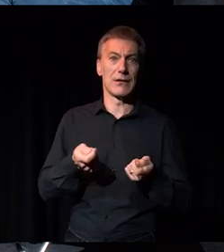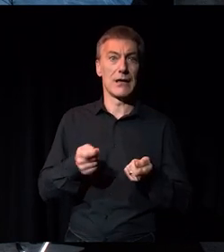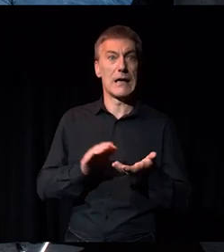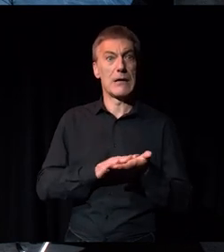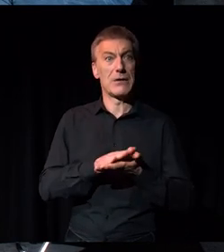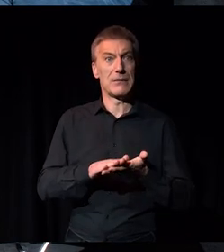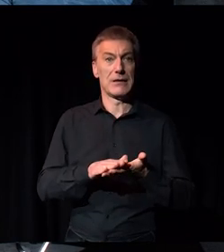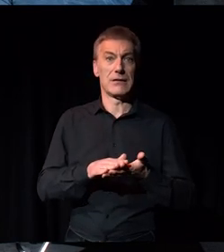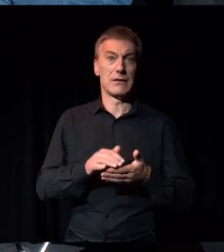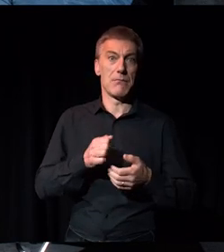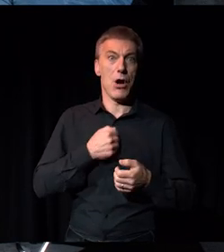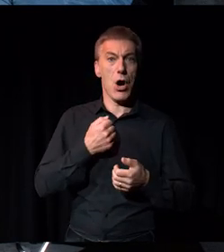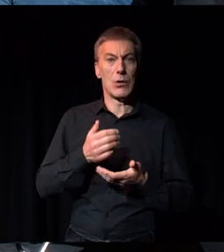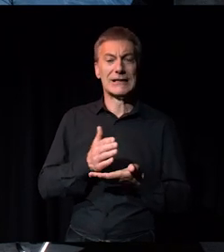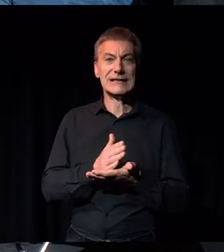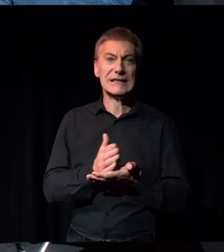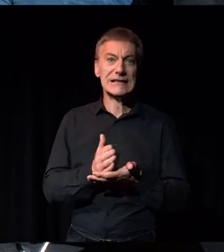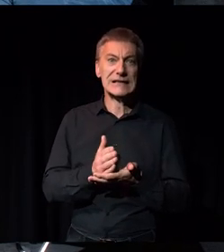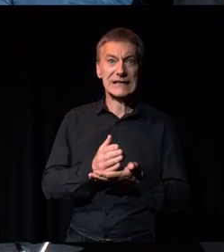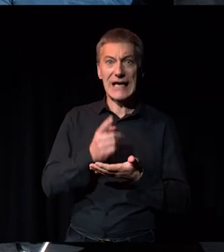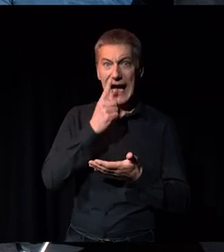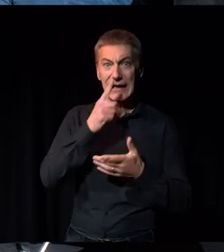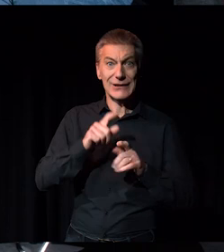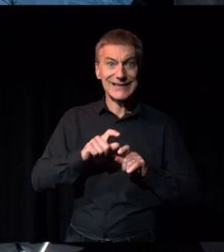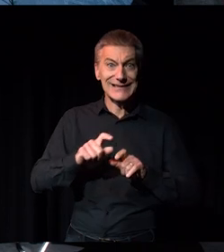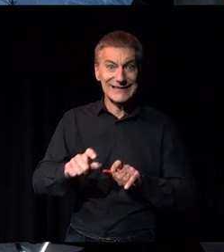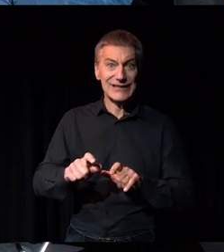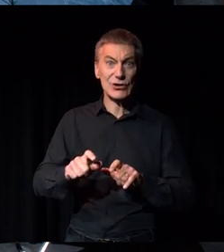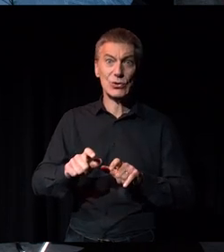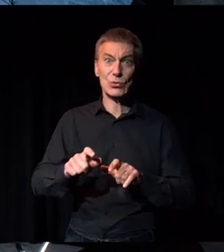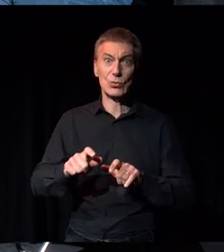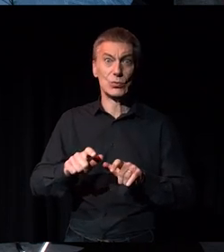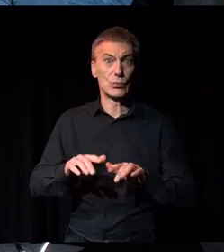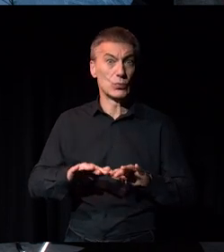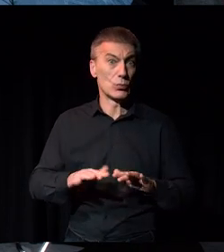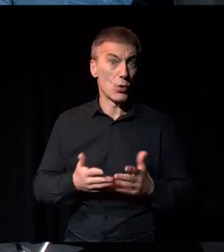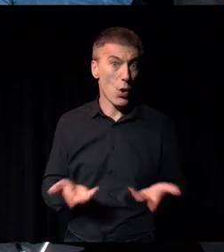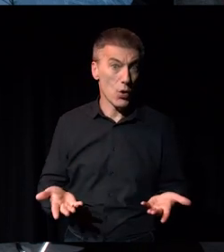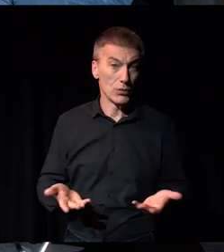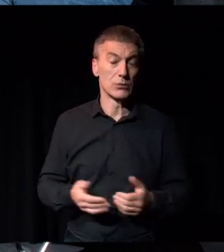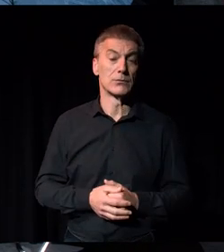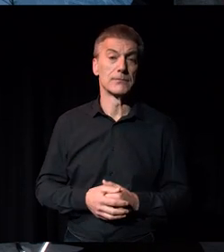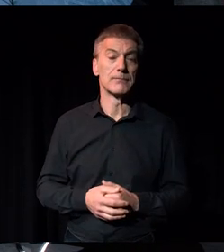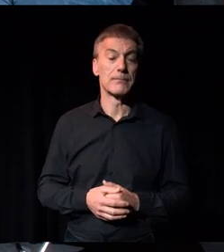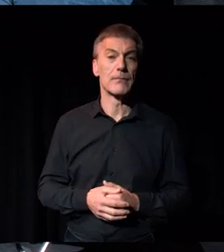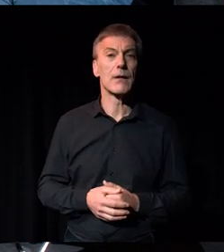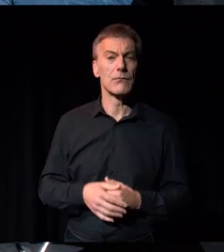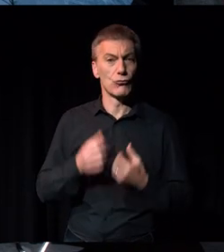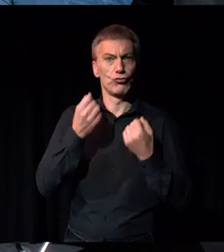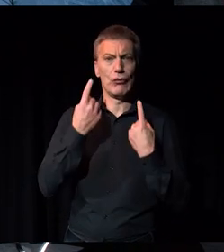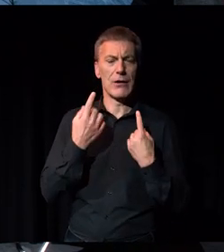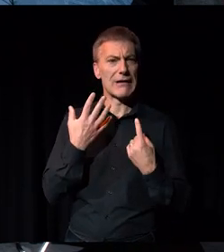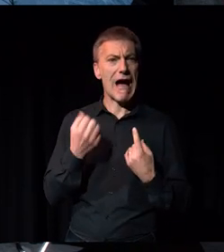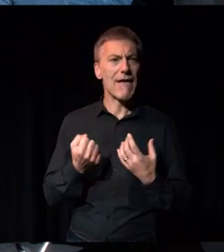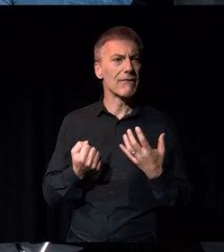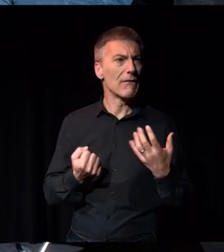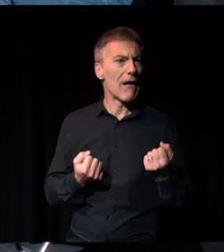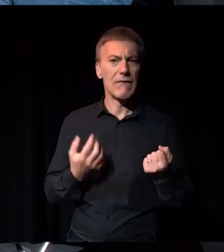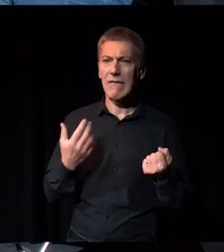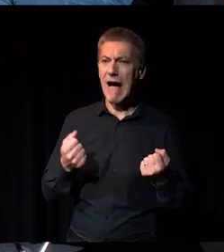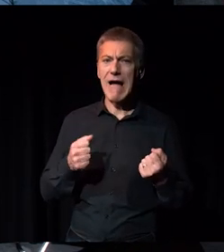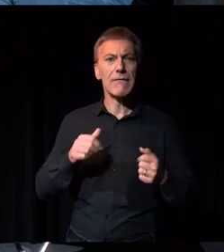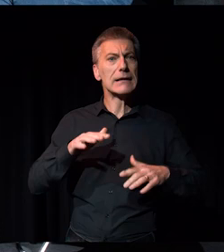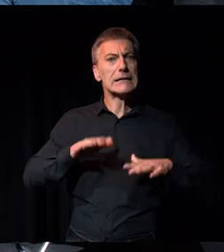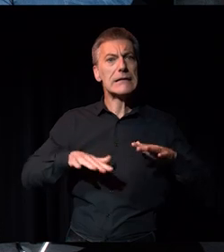meant I was on a real knife edge about whether I could keep working in the sector. And then I realised that there were so many creatives from similar